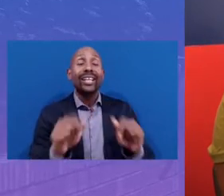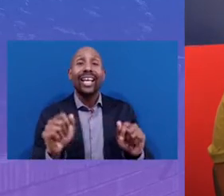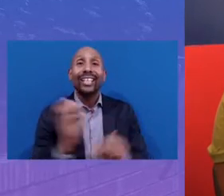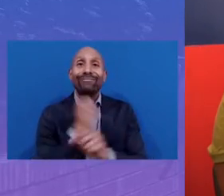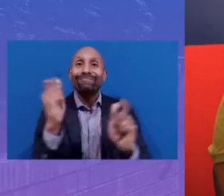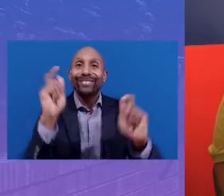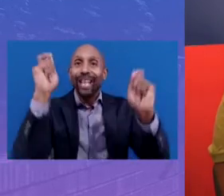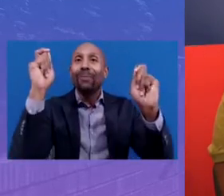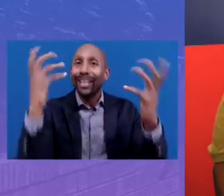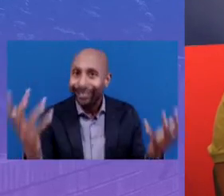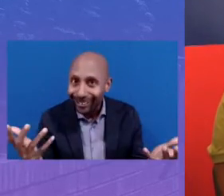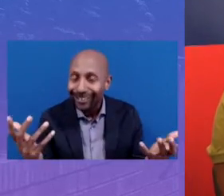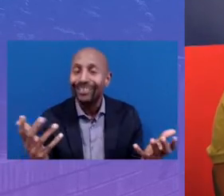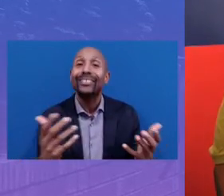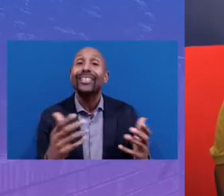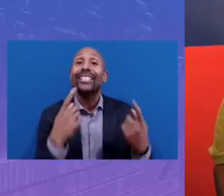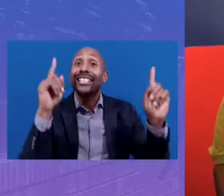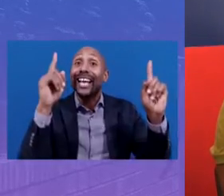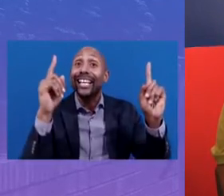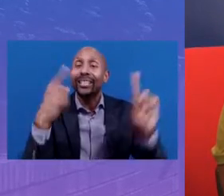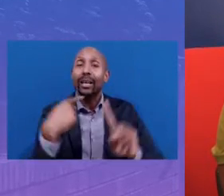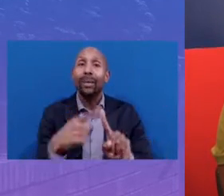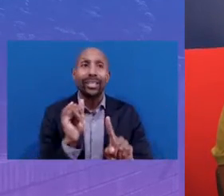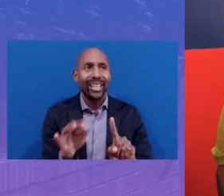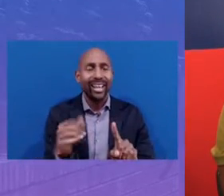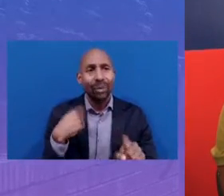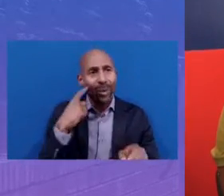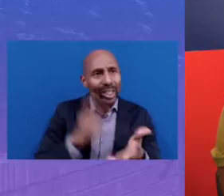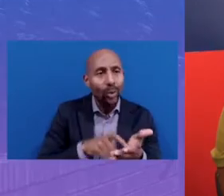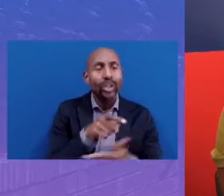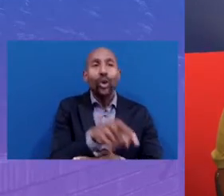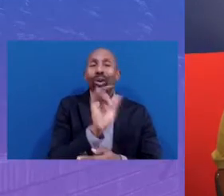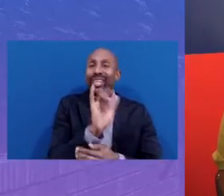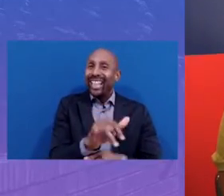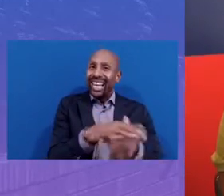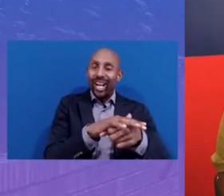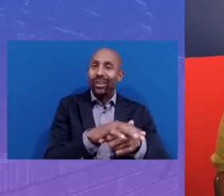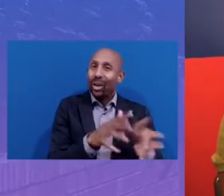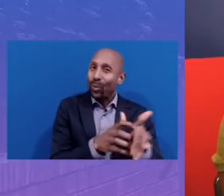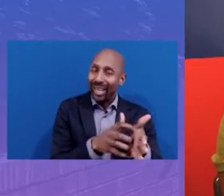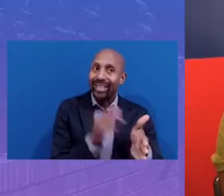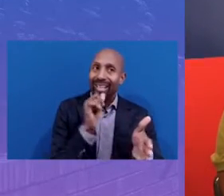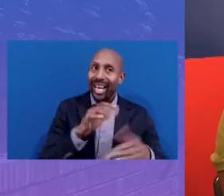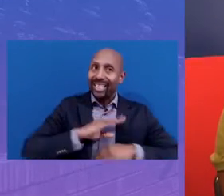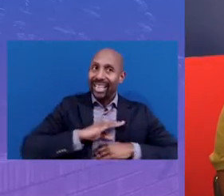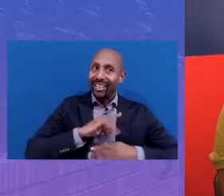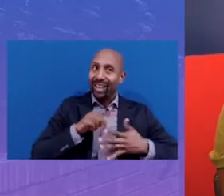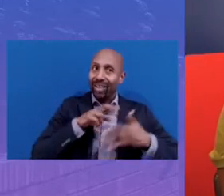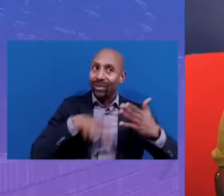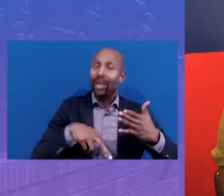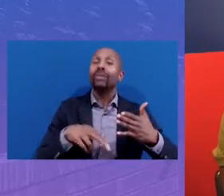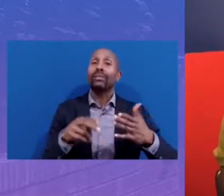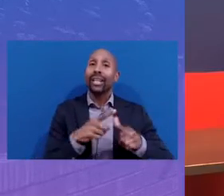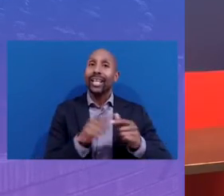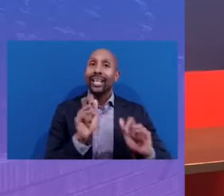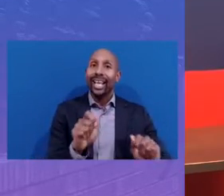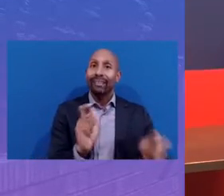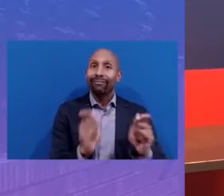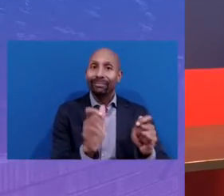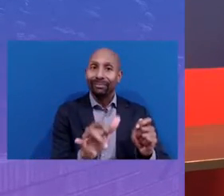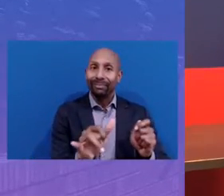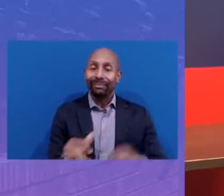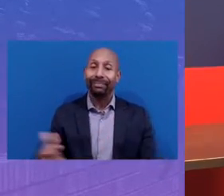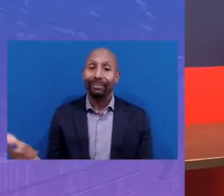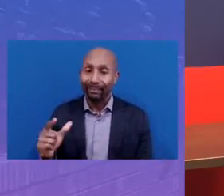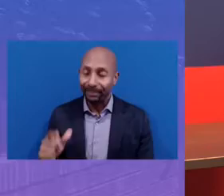also course correct in areas that did not meet the desired outcomes. And the